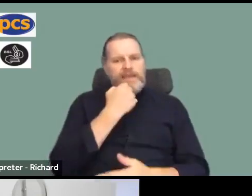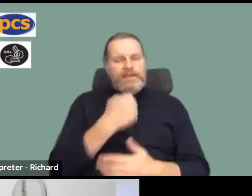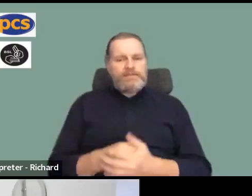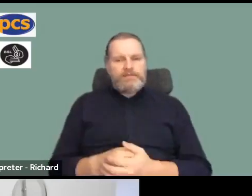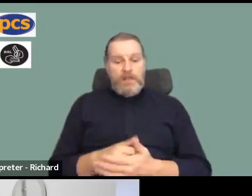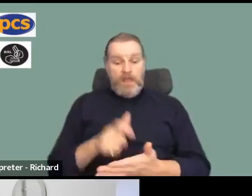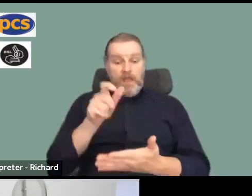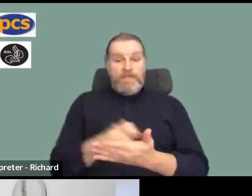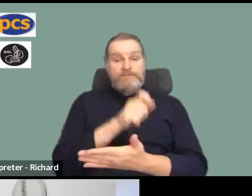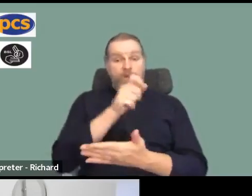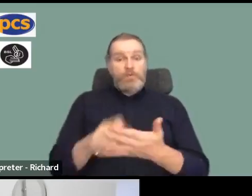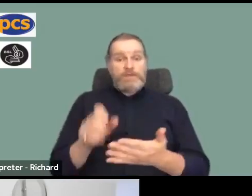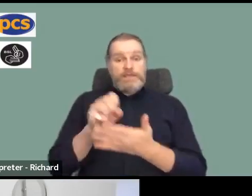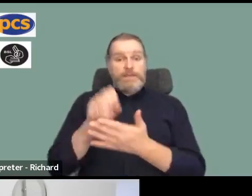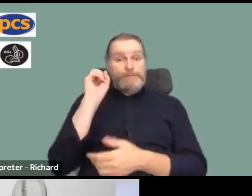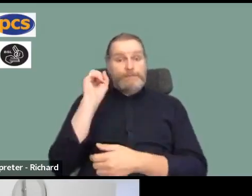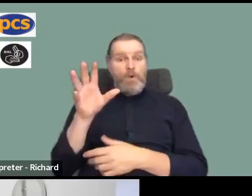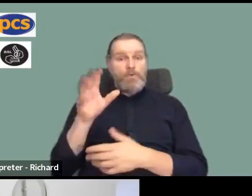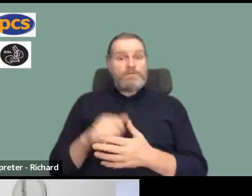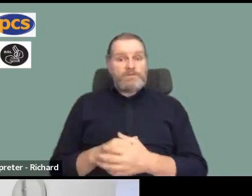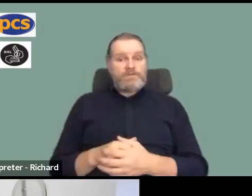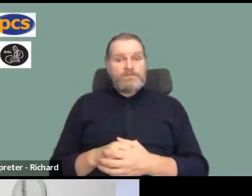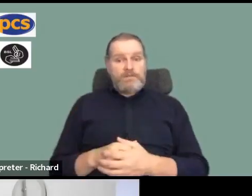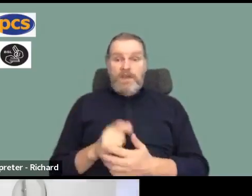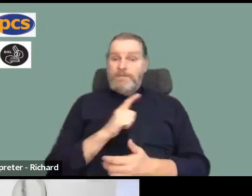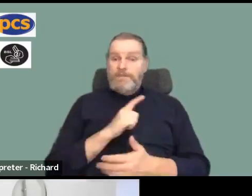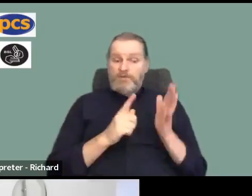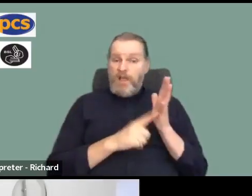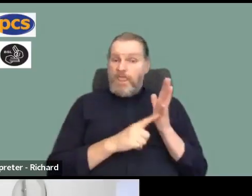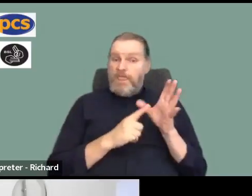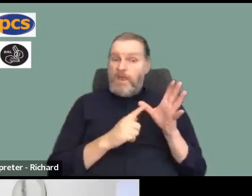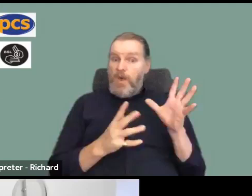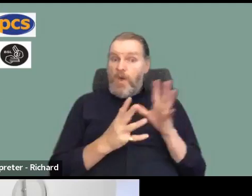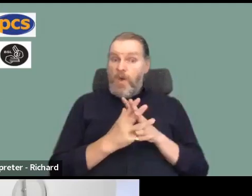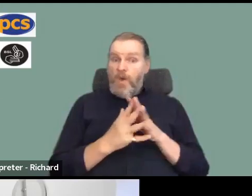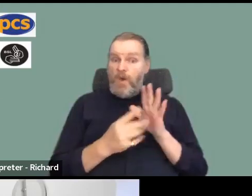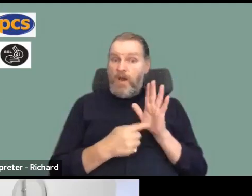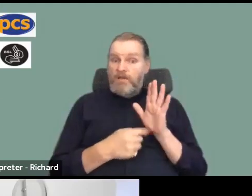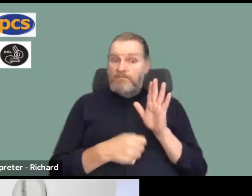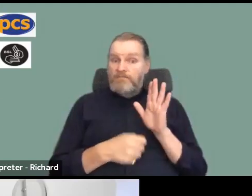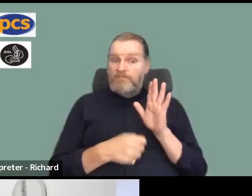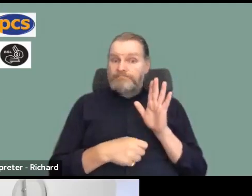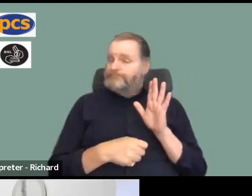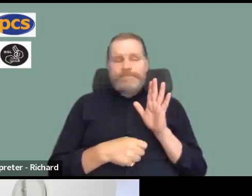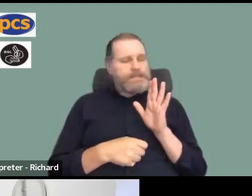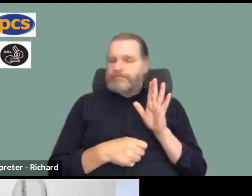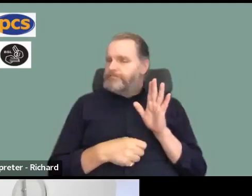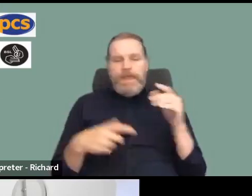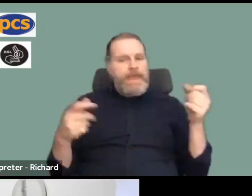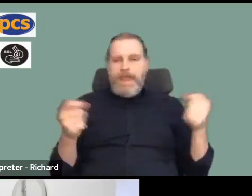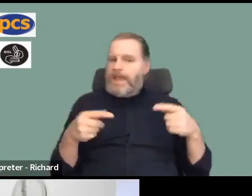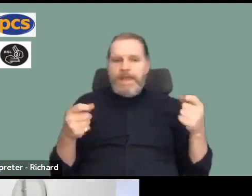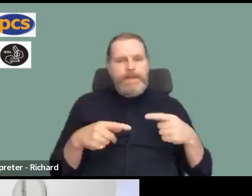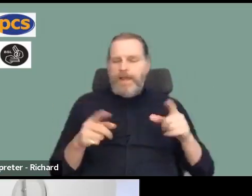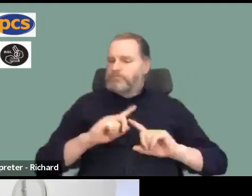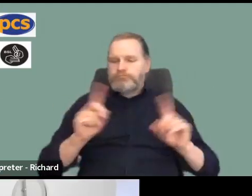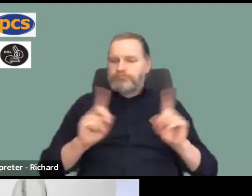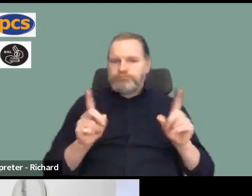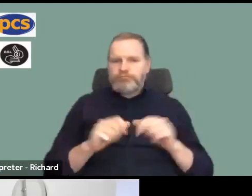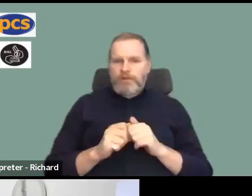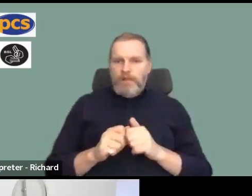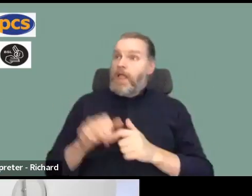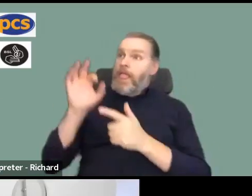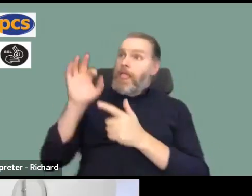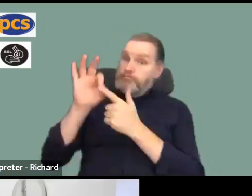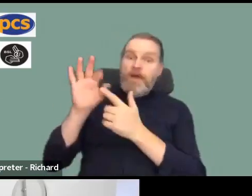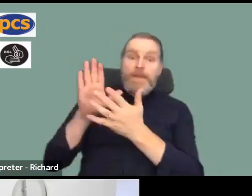anyone who's wondering, the reason it's postal is because the law of the land does not allow us to do this by email. You can elect the prime minister by email, allegedly.